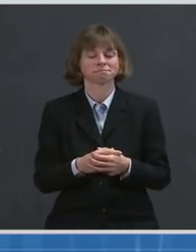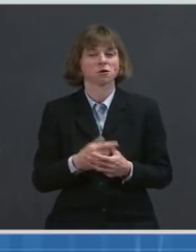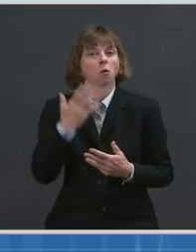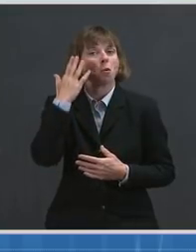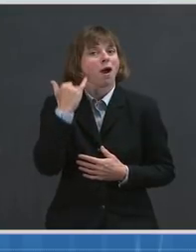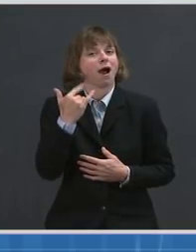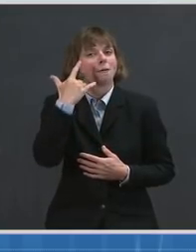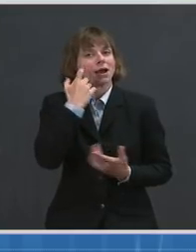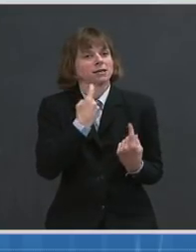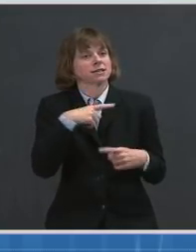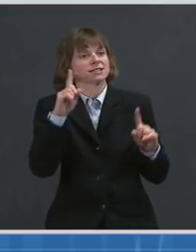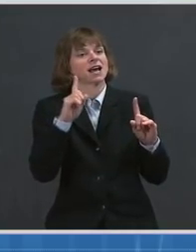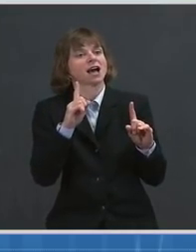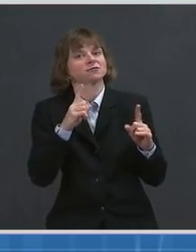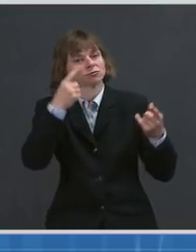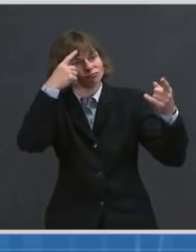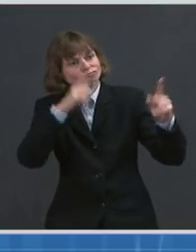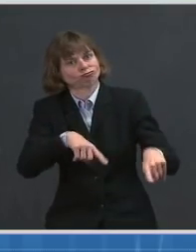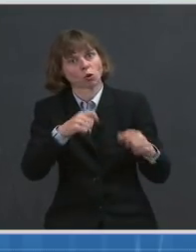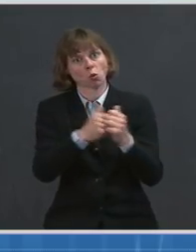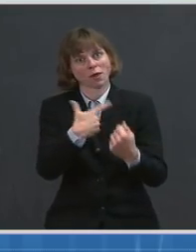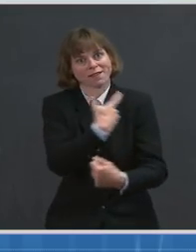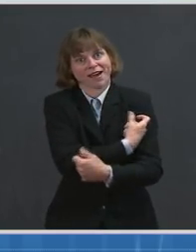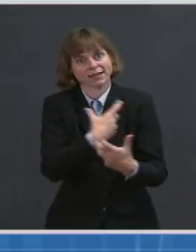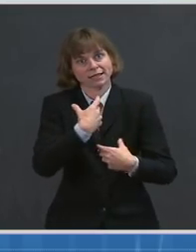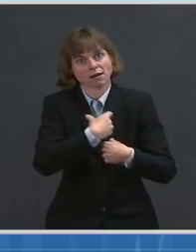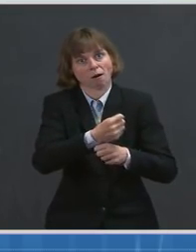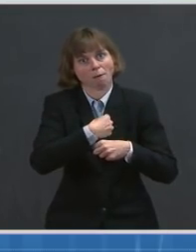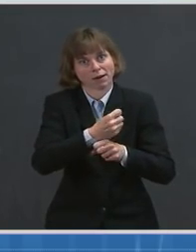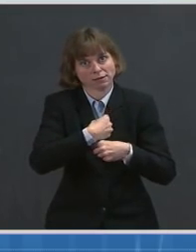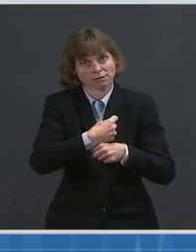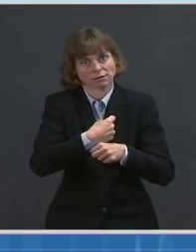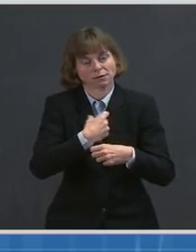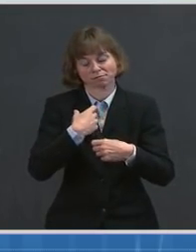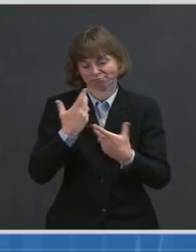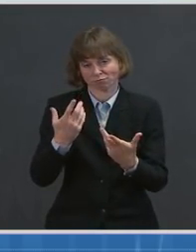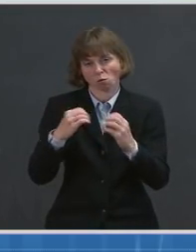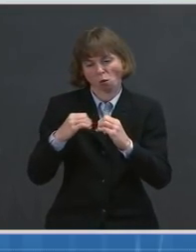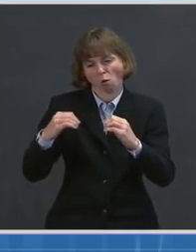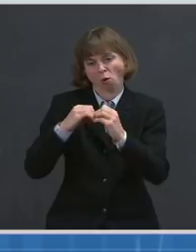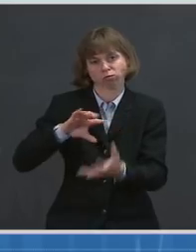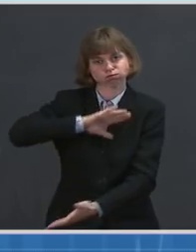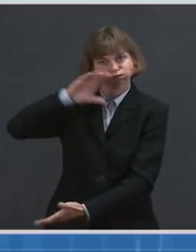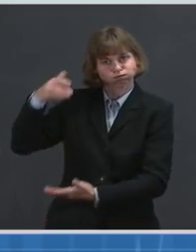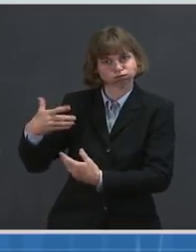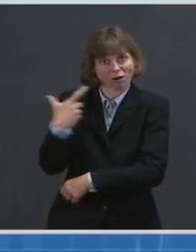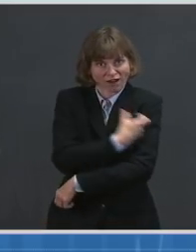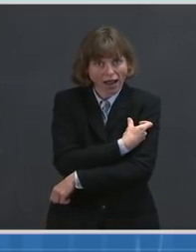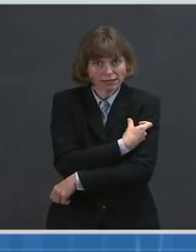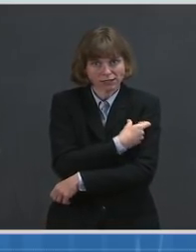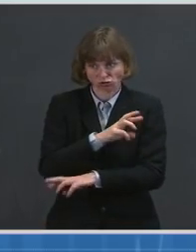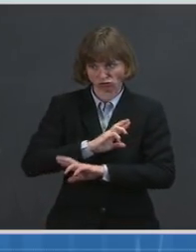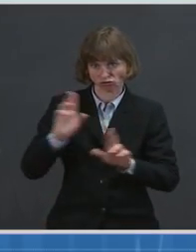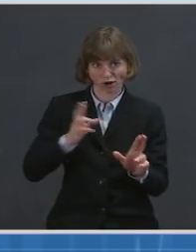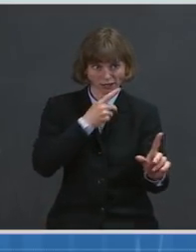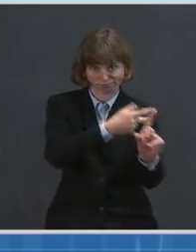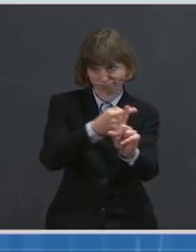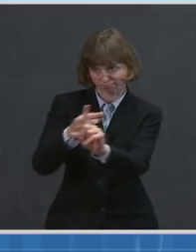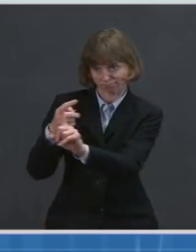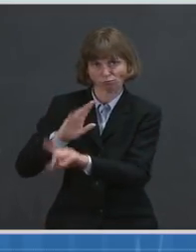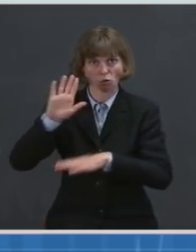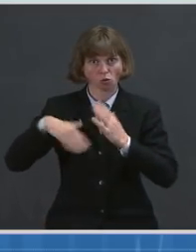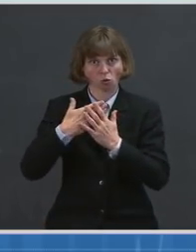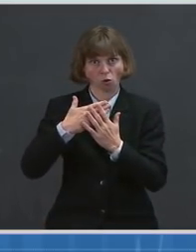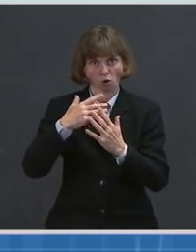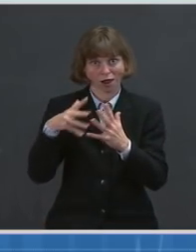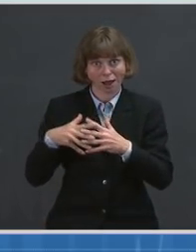supply and secure doses for all adult Americans, and also our progress in increasing both the number of